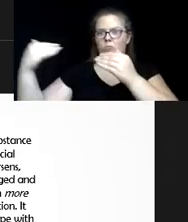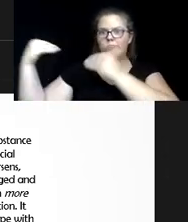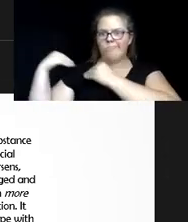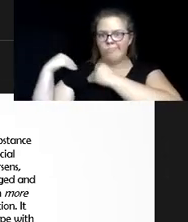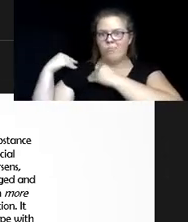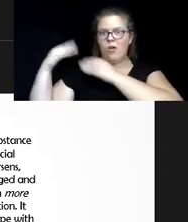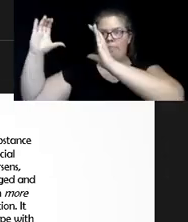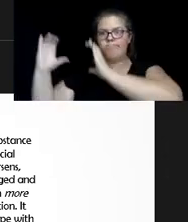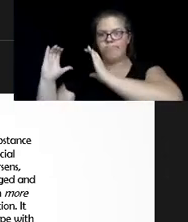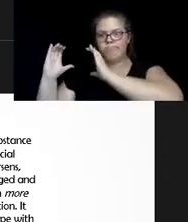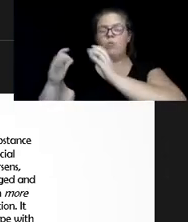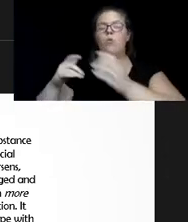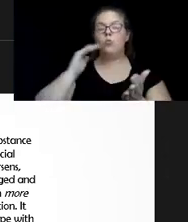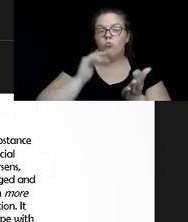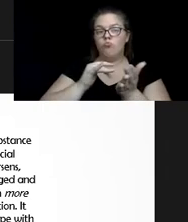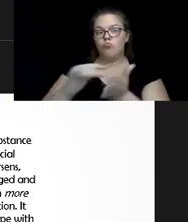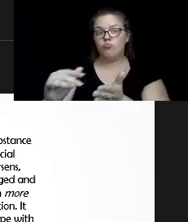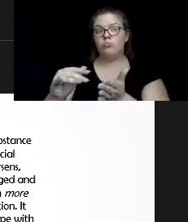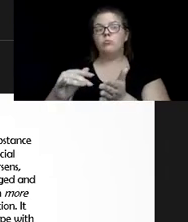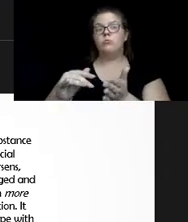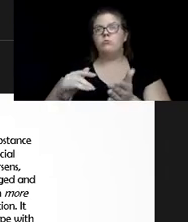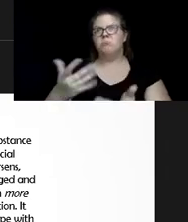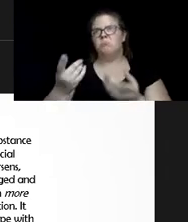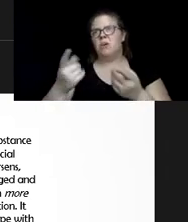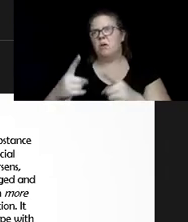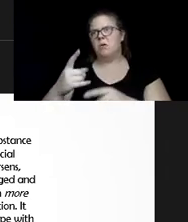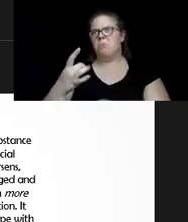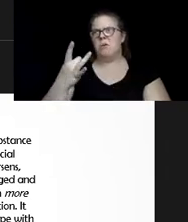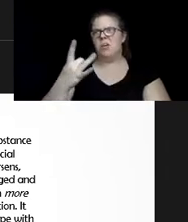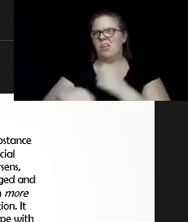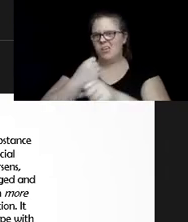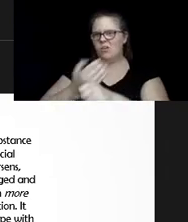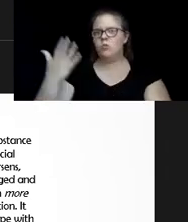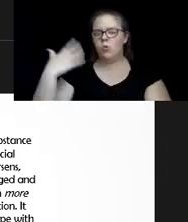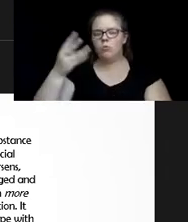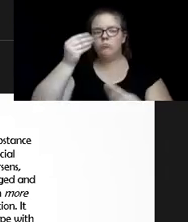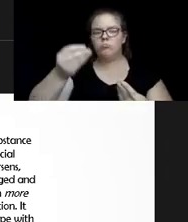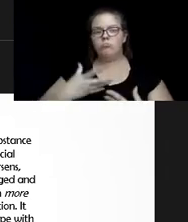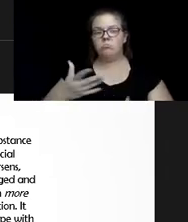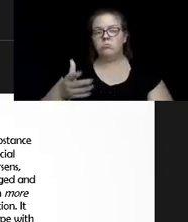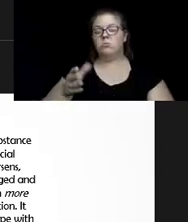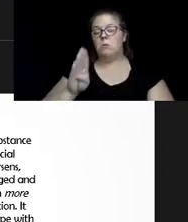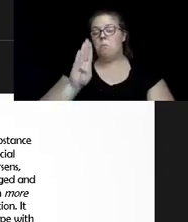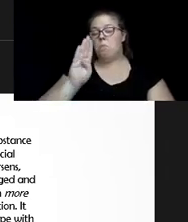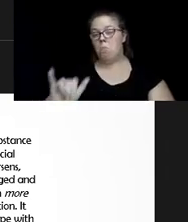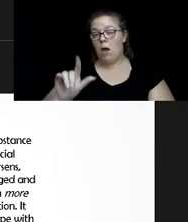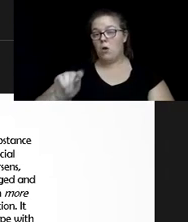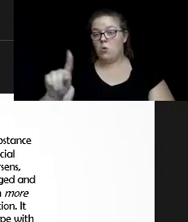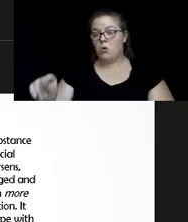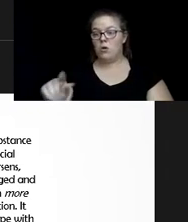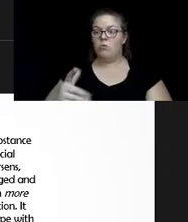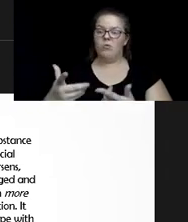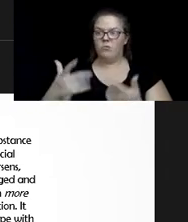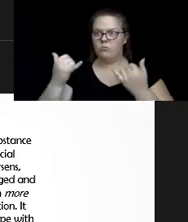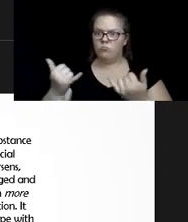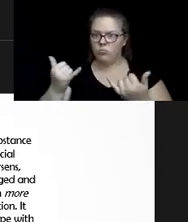a study that was conducted about eight years ago tells us that that by 2020, which is this year that we're in,